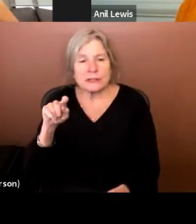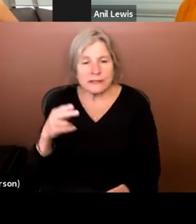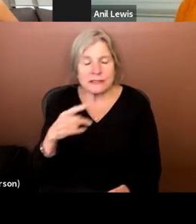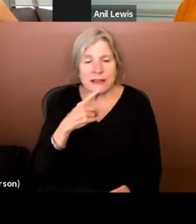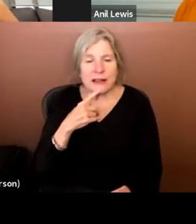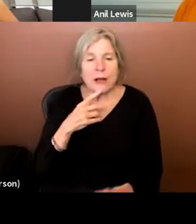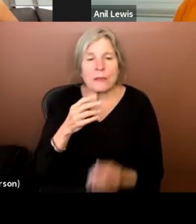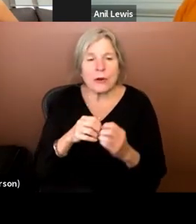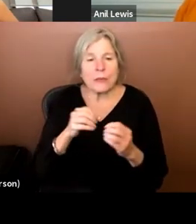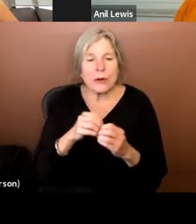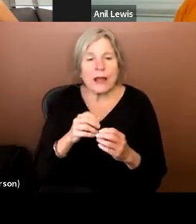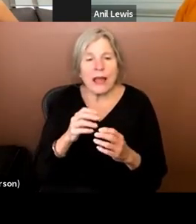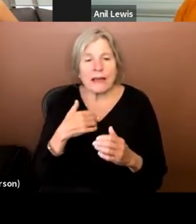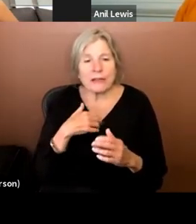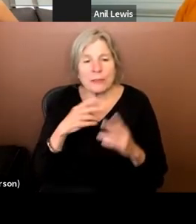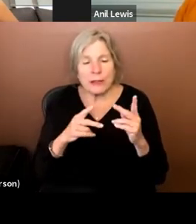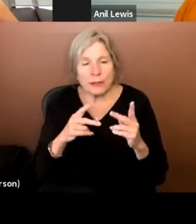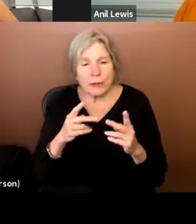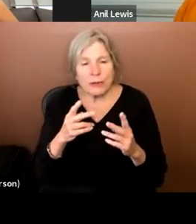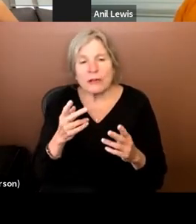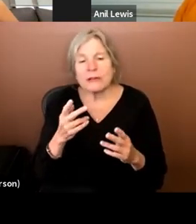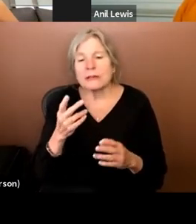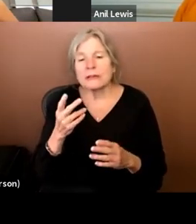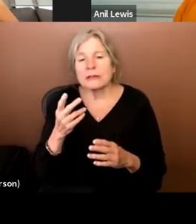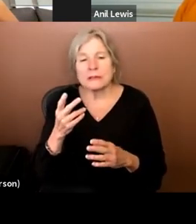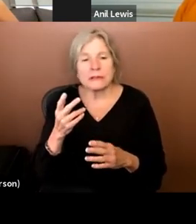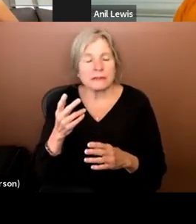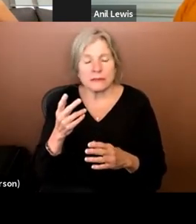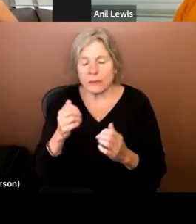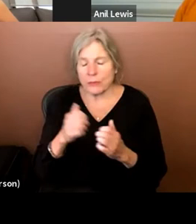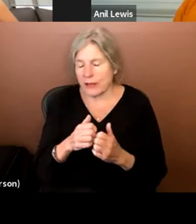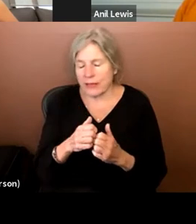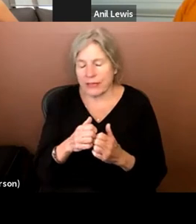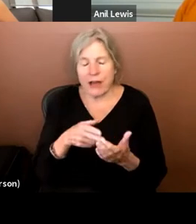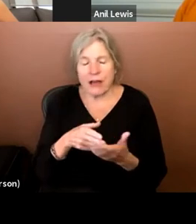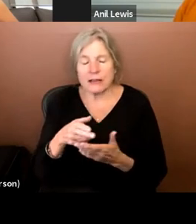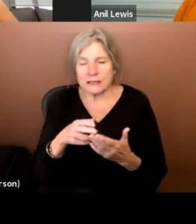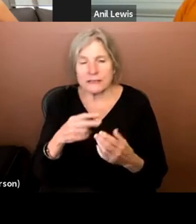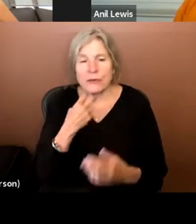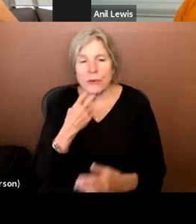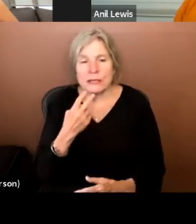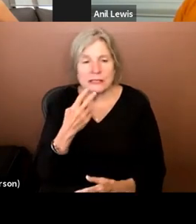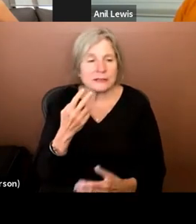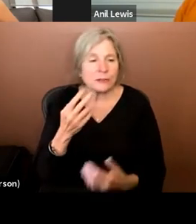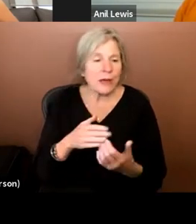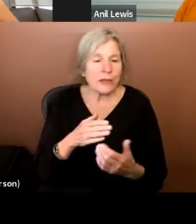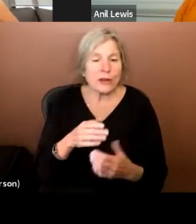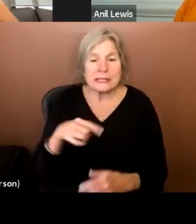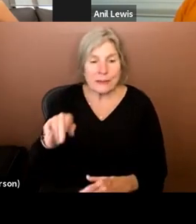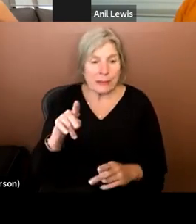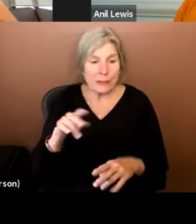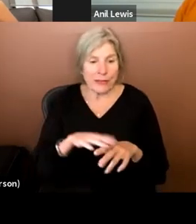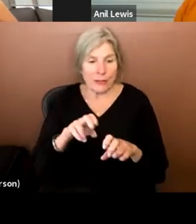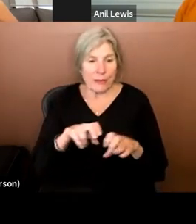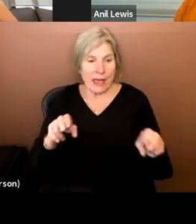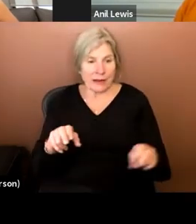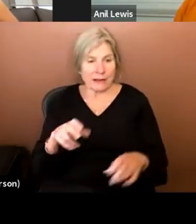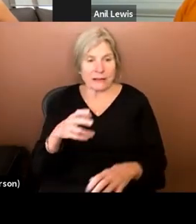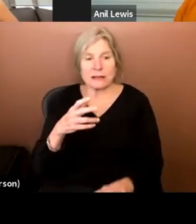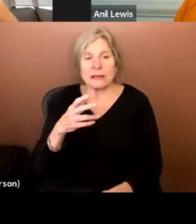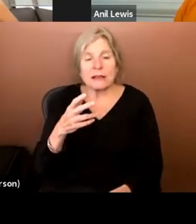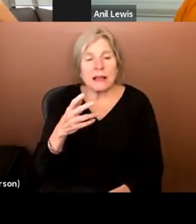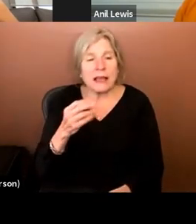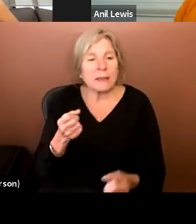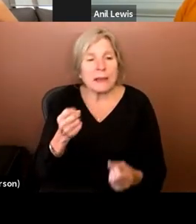whose authentic voice is out there, whether it, you know, the individuals on these panels and on this panel and, uh,